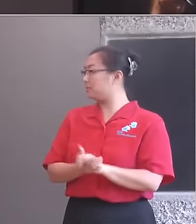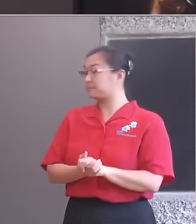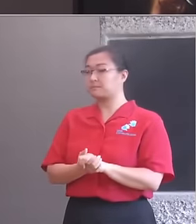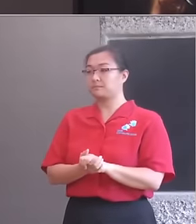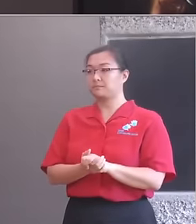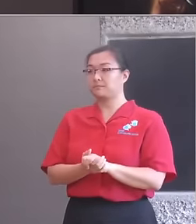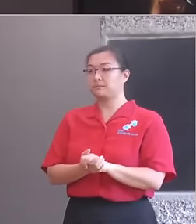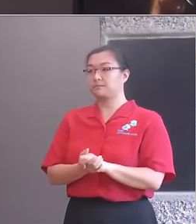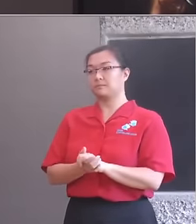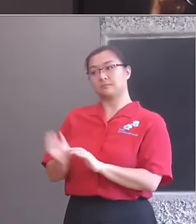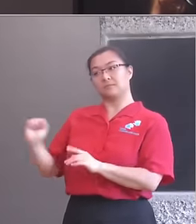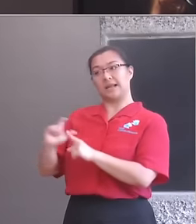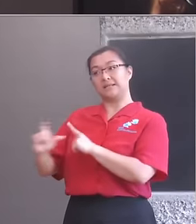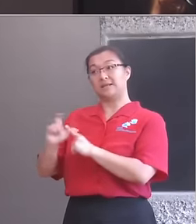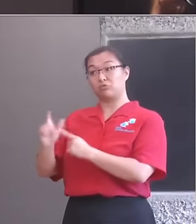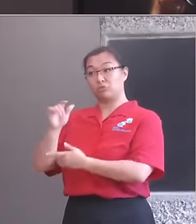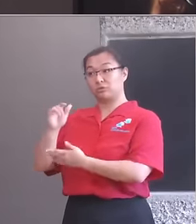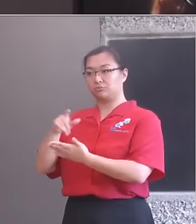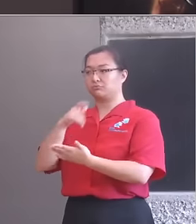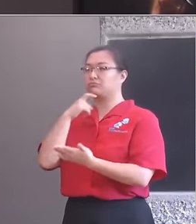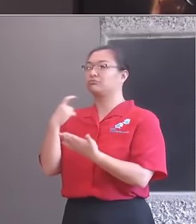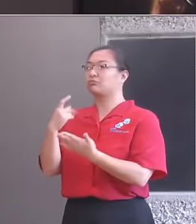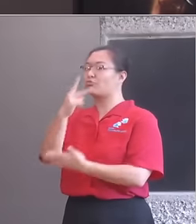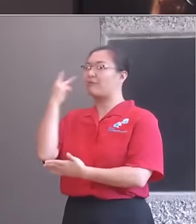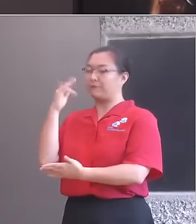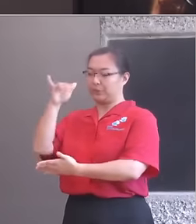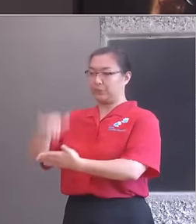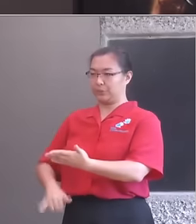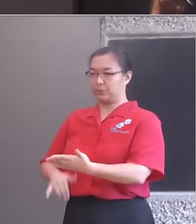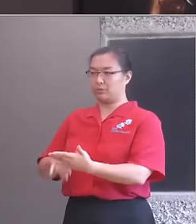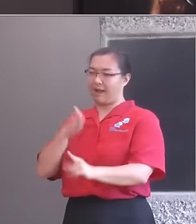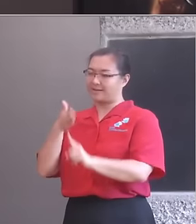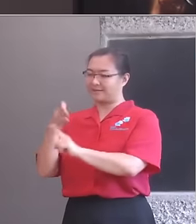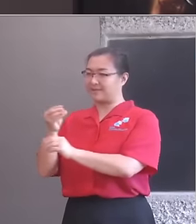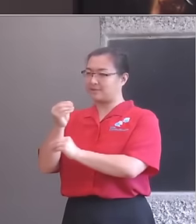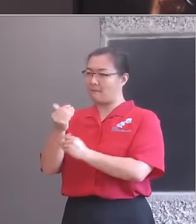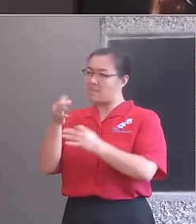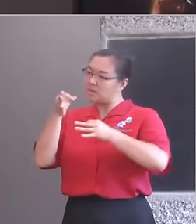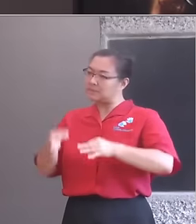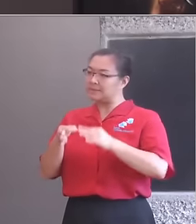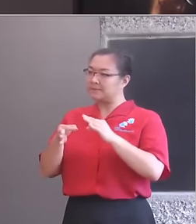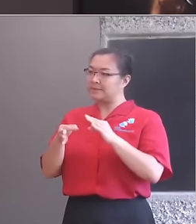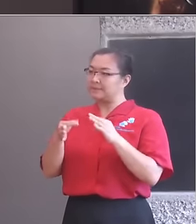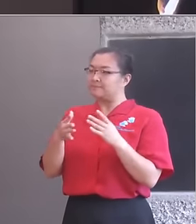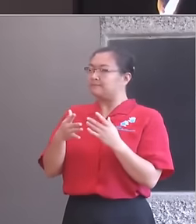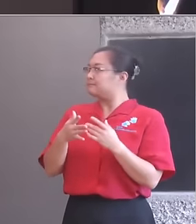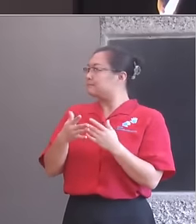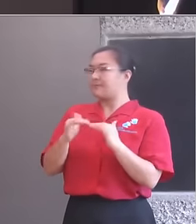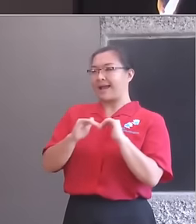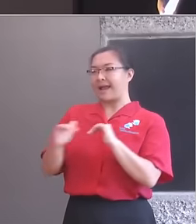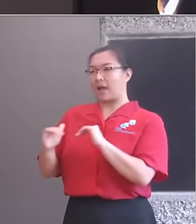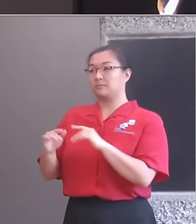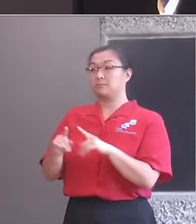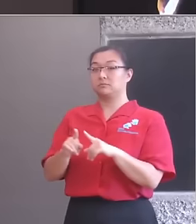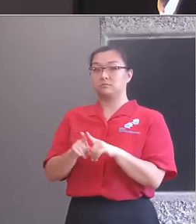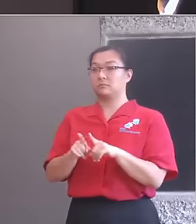These included a more rigorous quality framework, better training for those delivering cultural education, a unifying